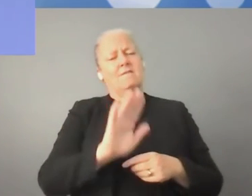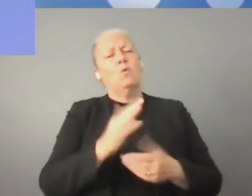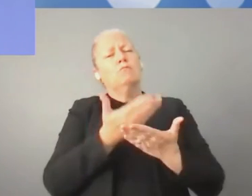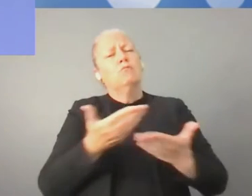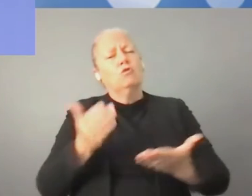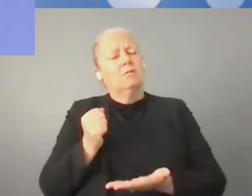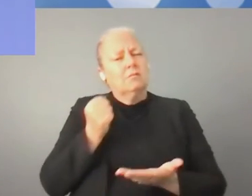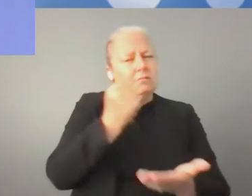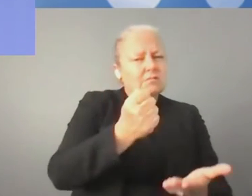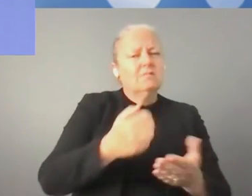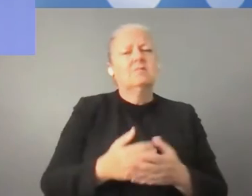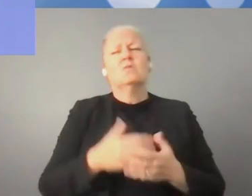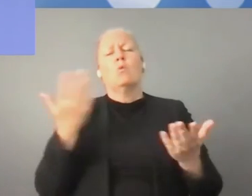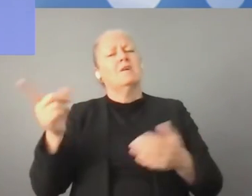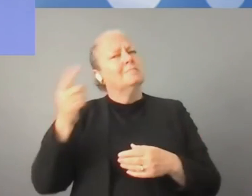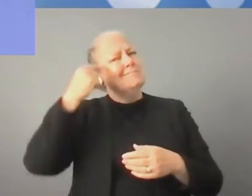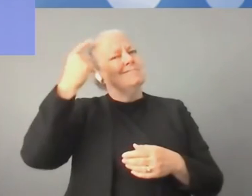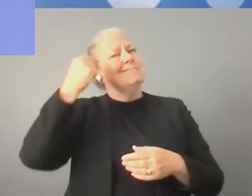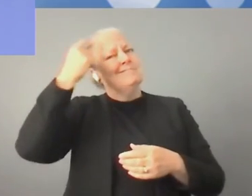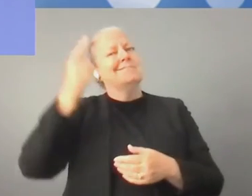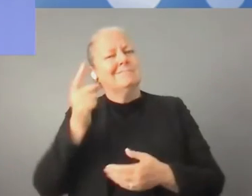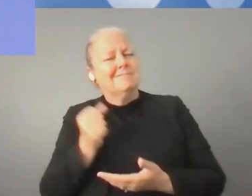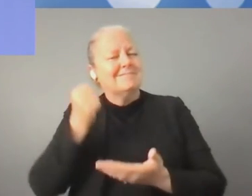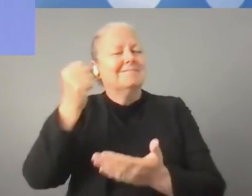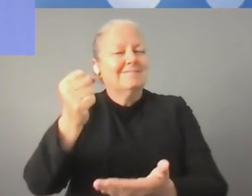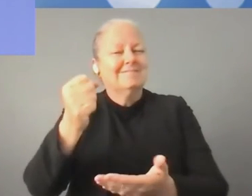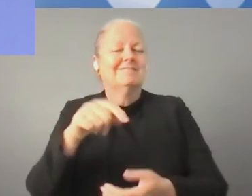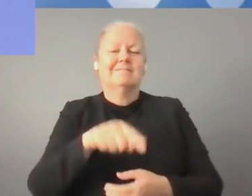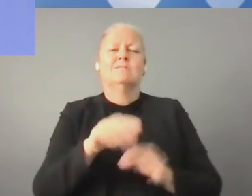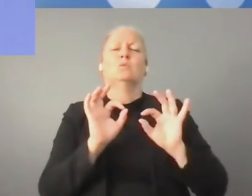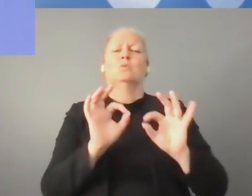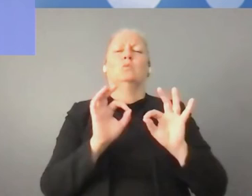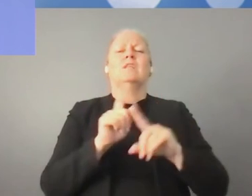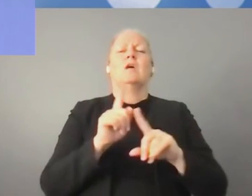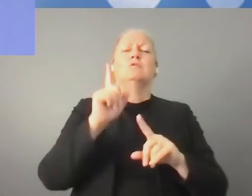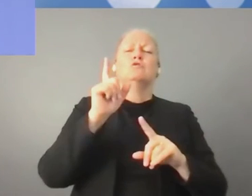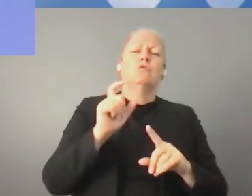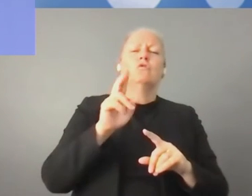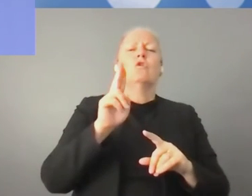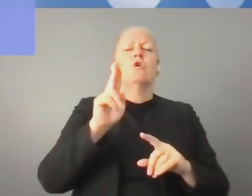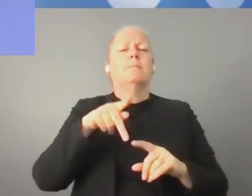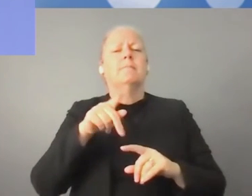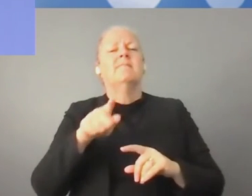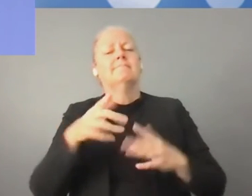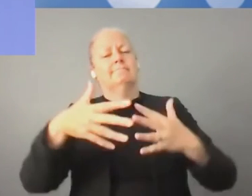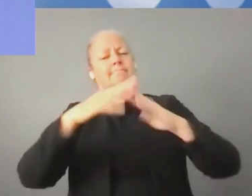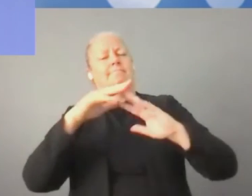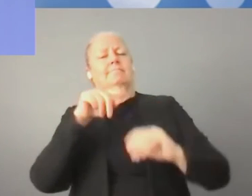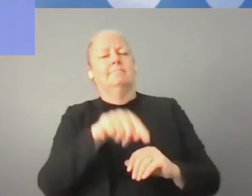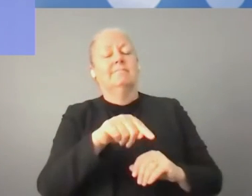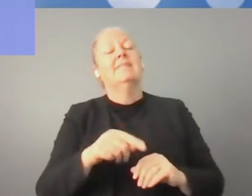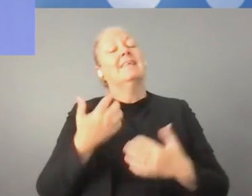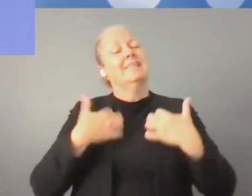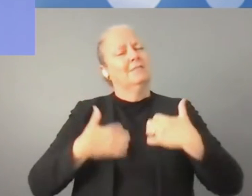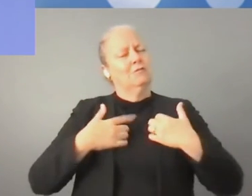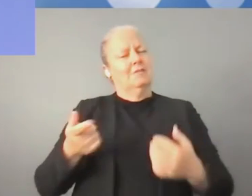Again, for startups, this is probably the right solution. Interestingly, in Latvia, when I talk to